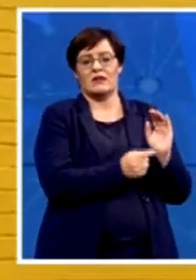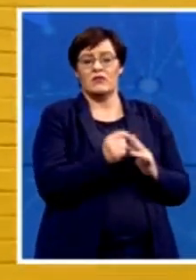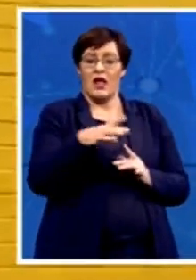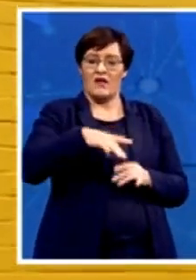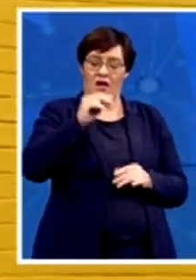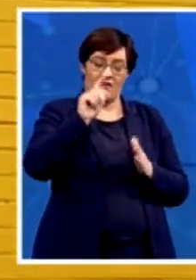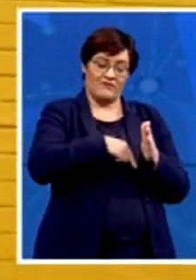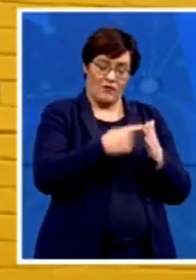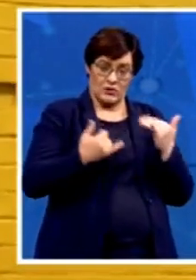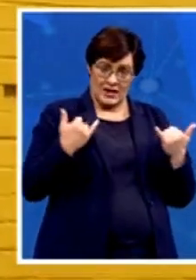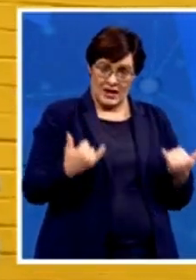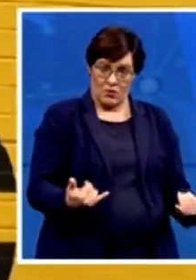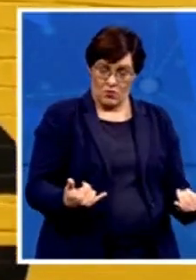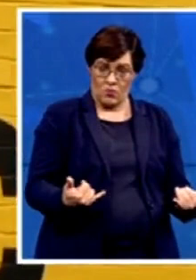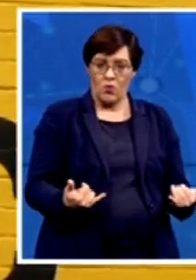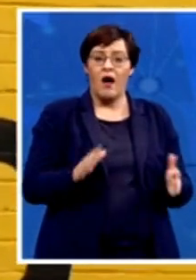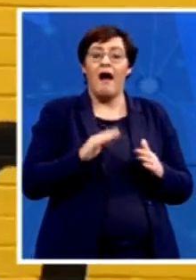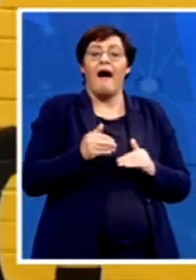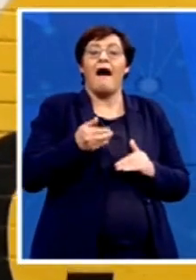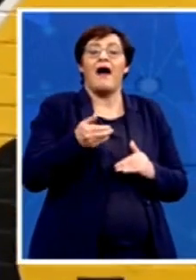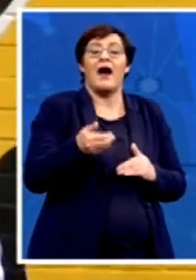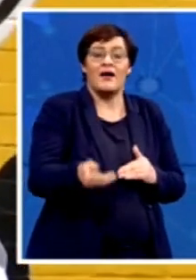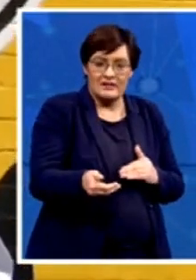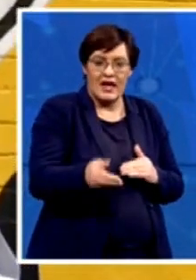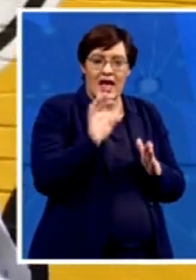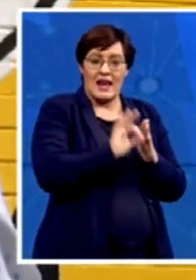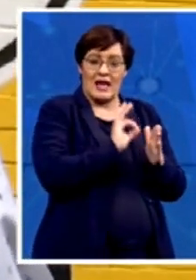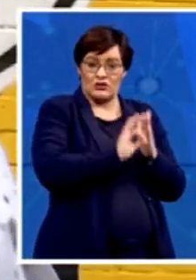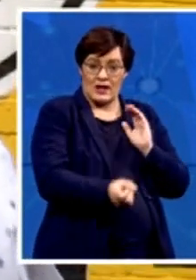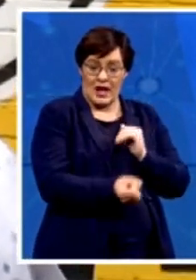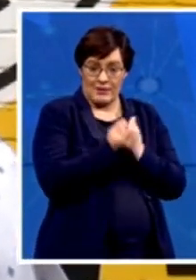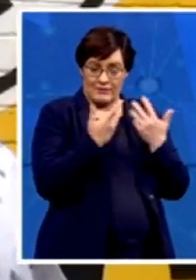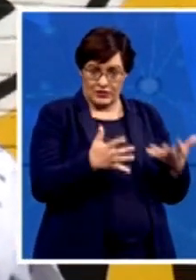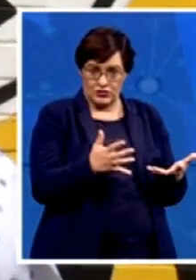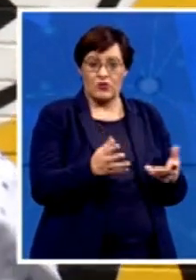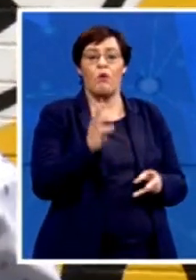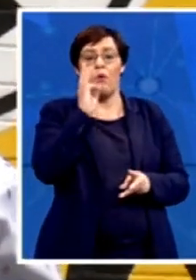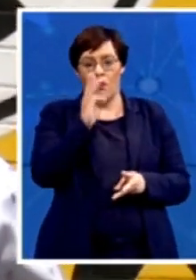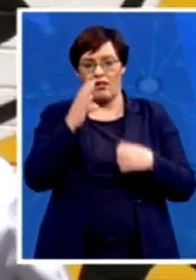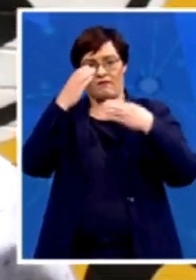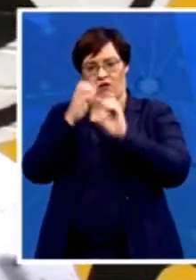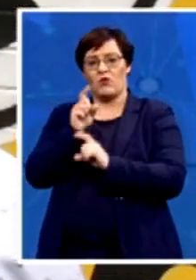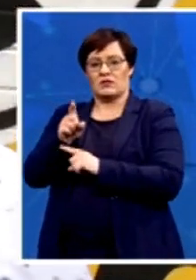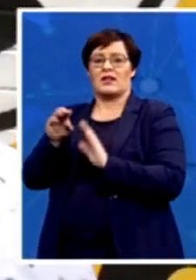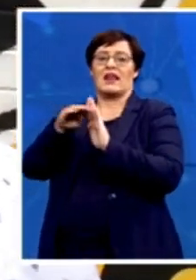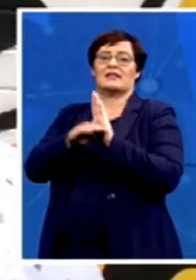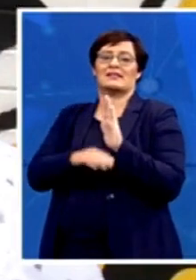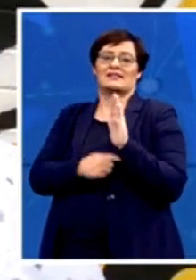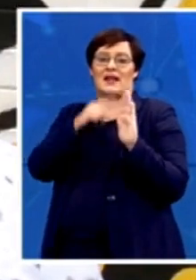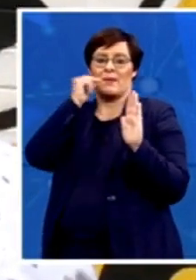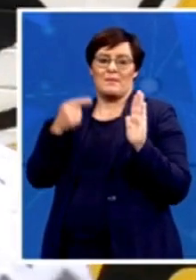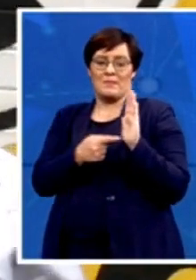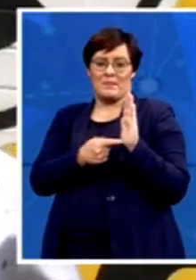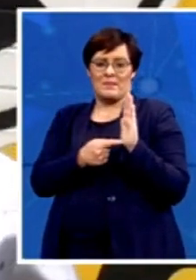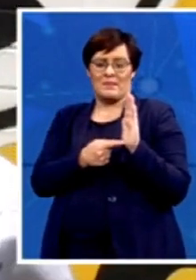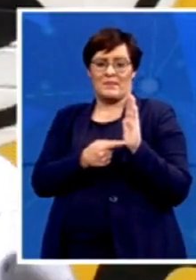after the elections, we are going to attend to the issues of the list. And then those who have been put not in